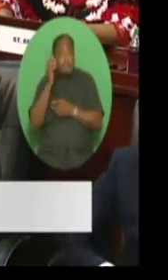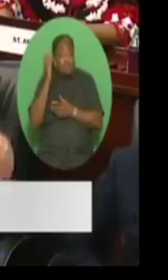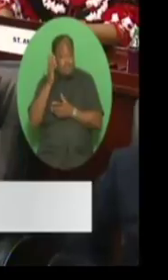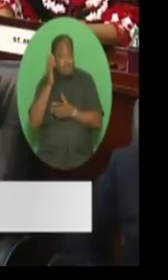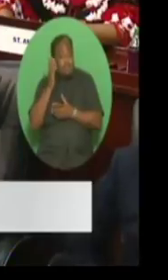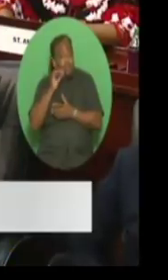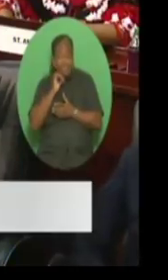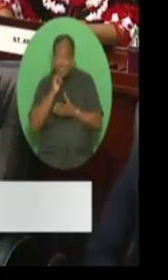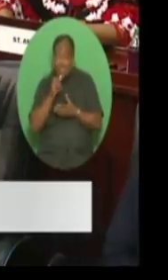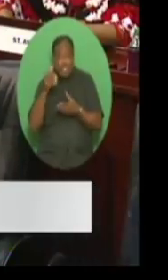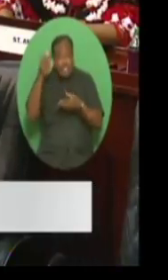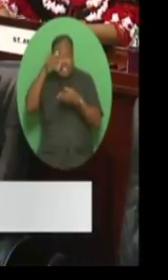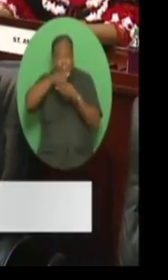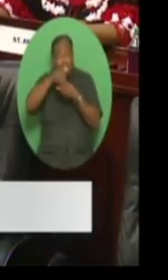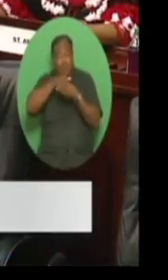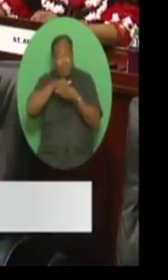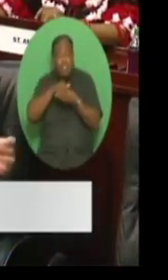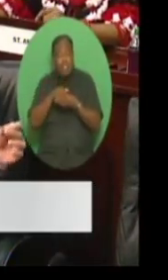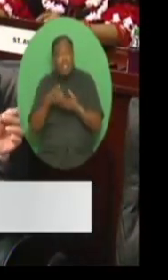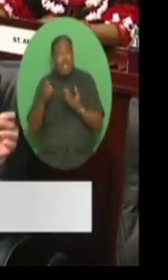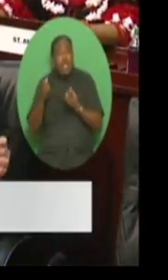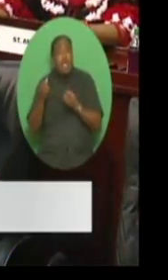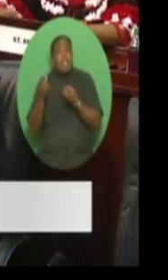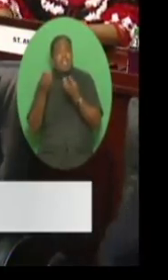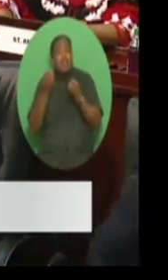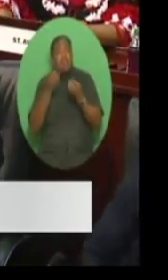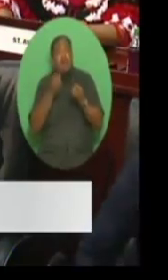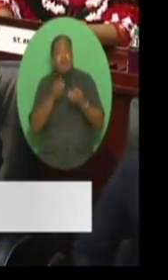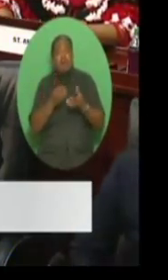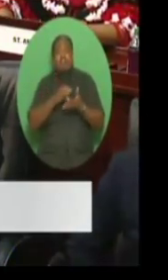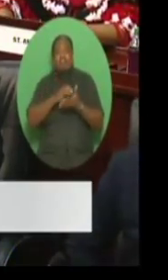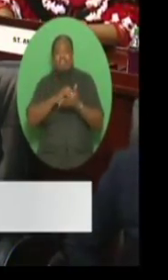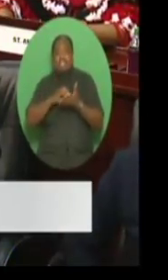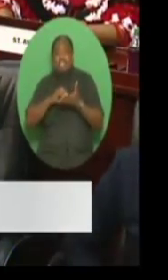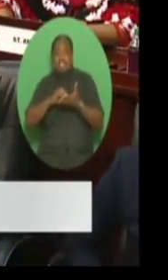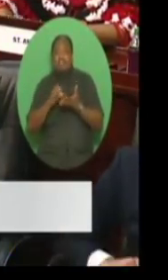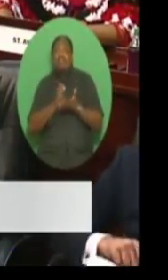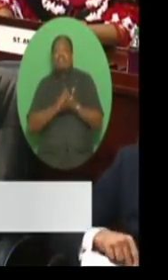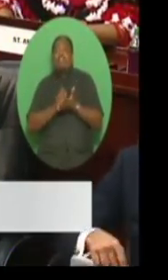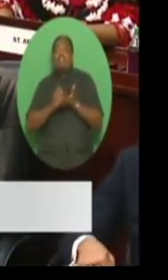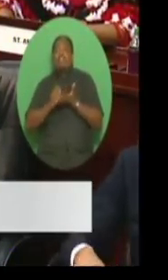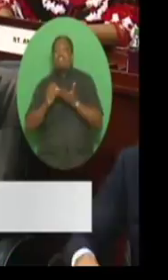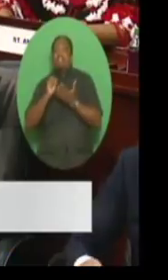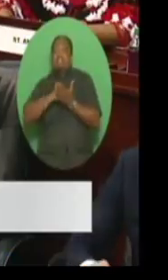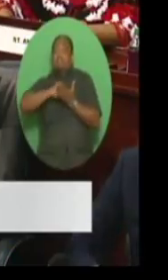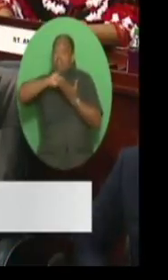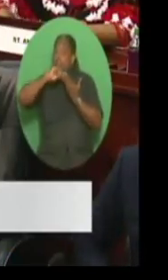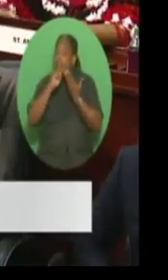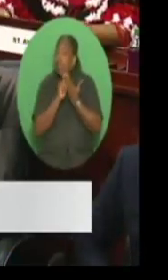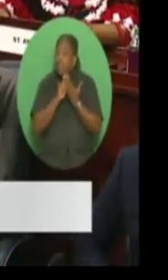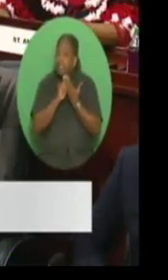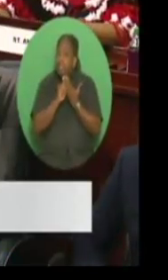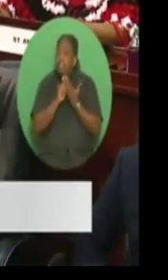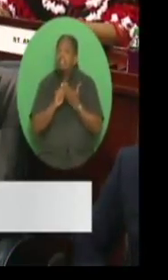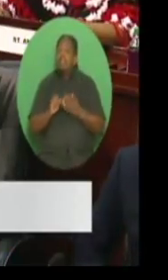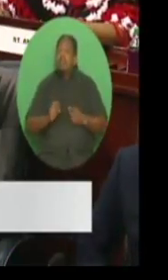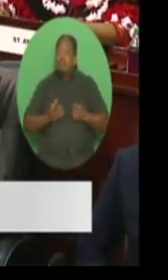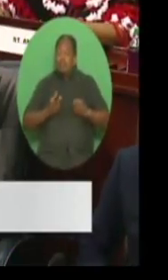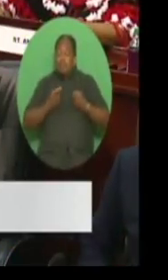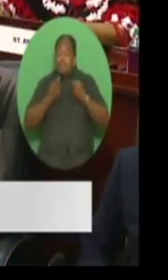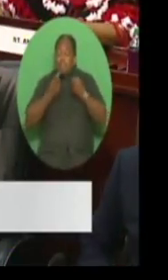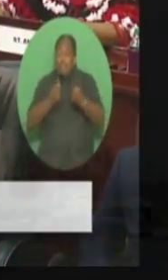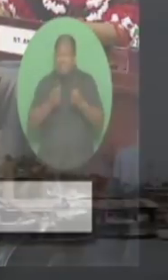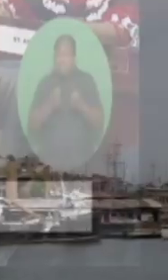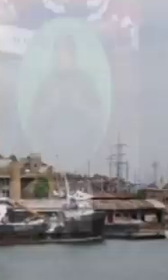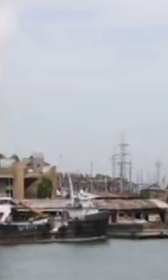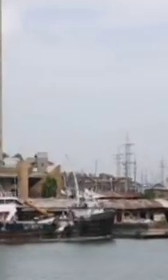a number of checks that were written in the month of September that will be presented in the month